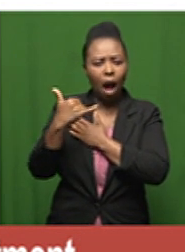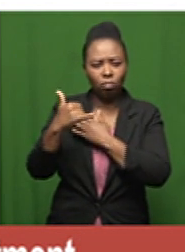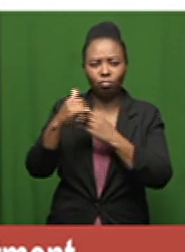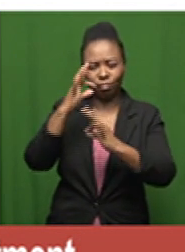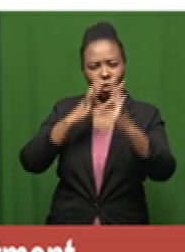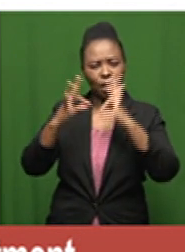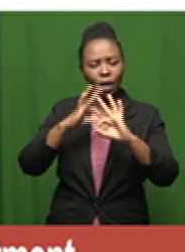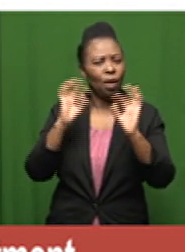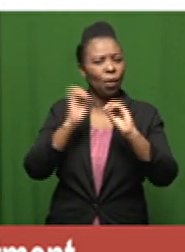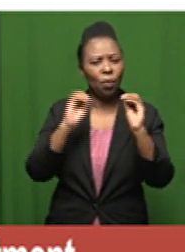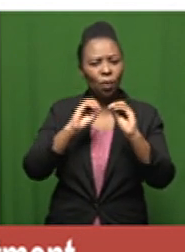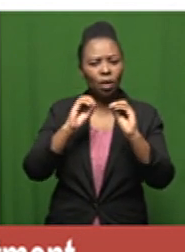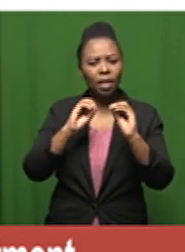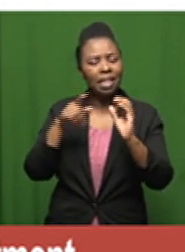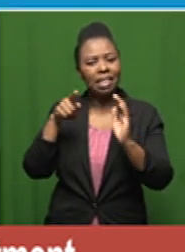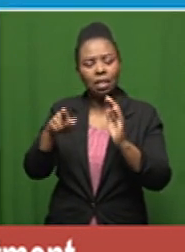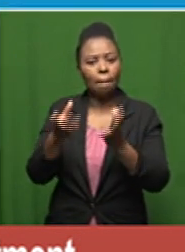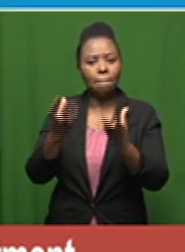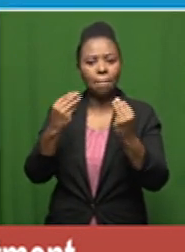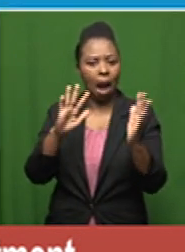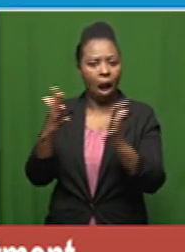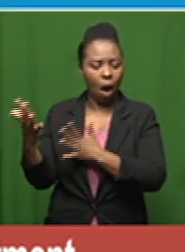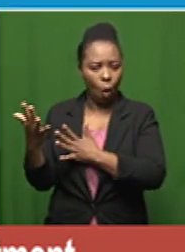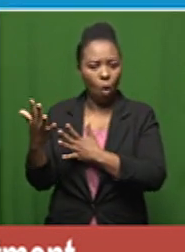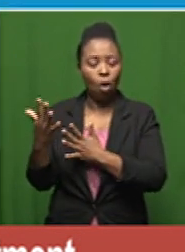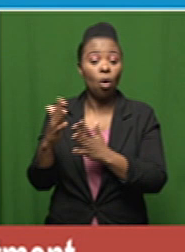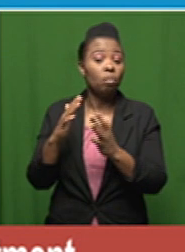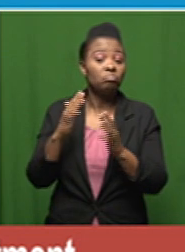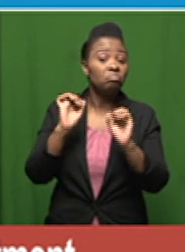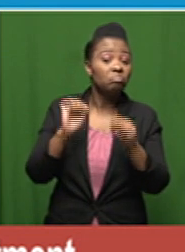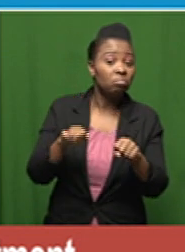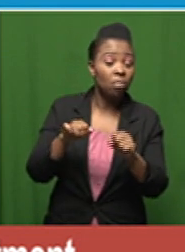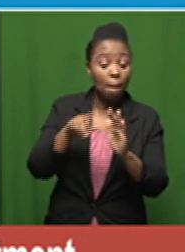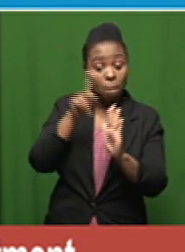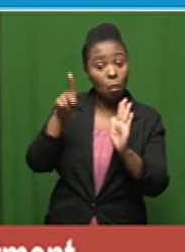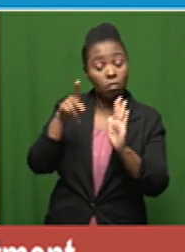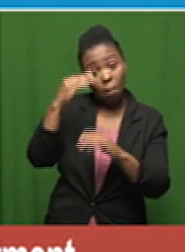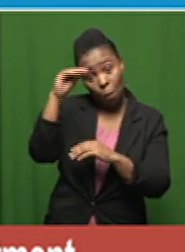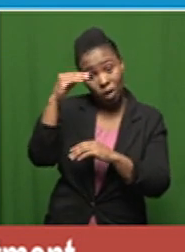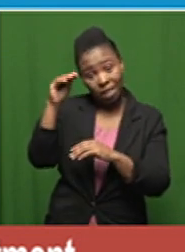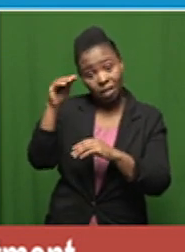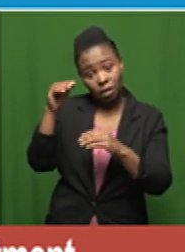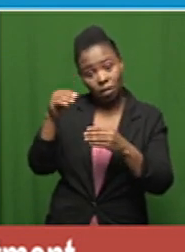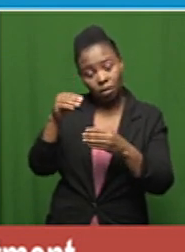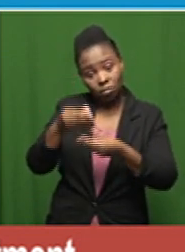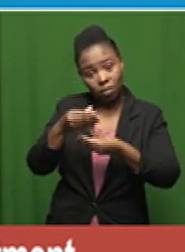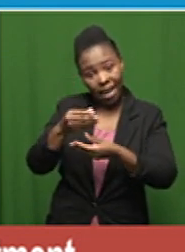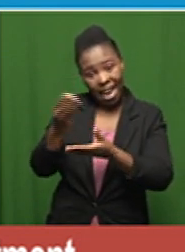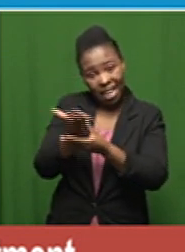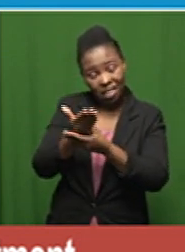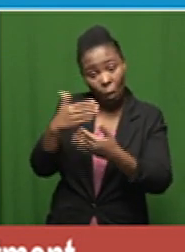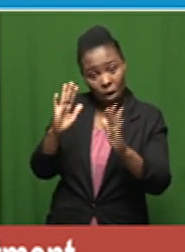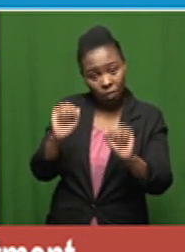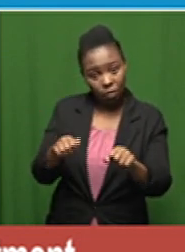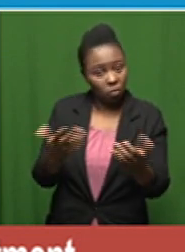of how the so-called past came about and whether or not a police docket has been opened bongini mochua sapc news jones